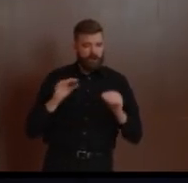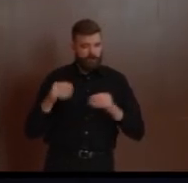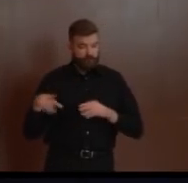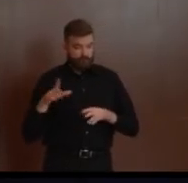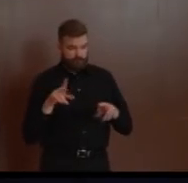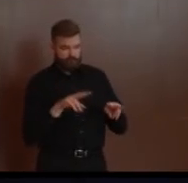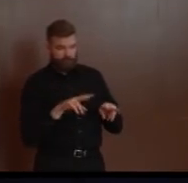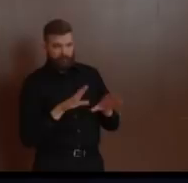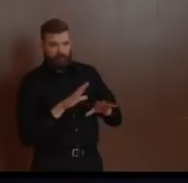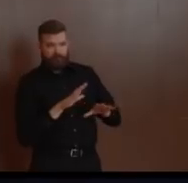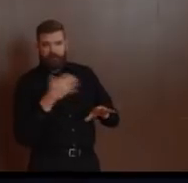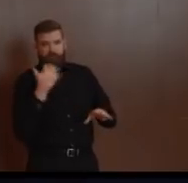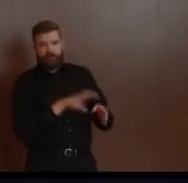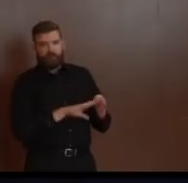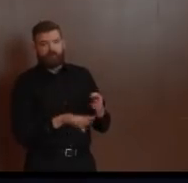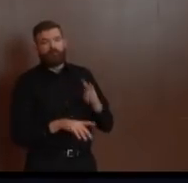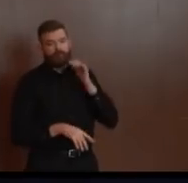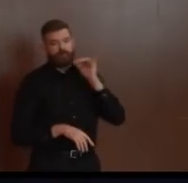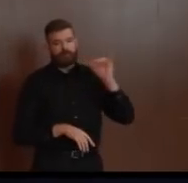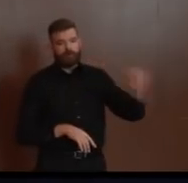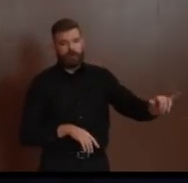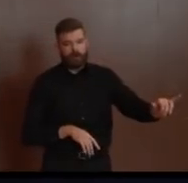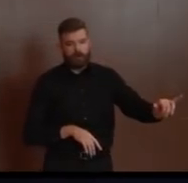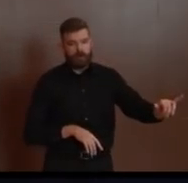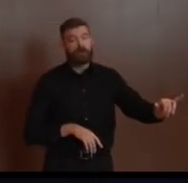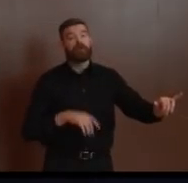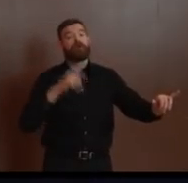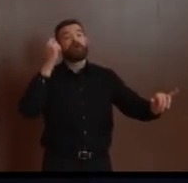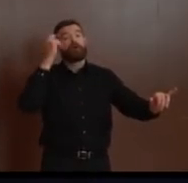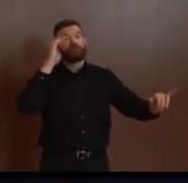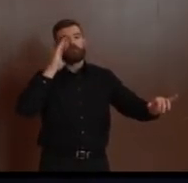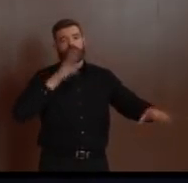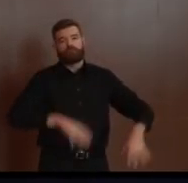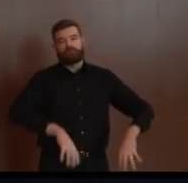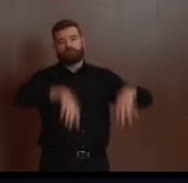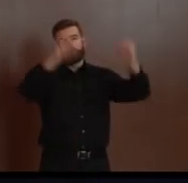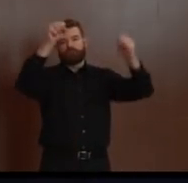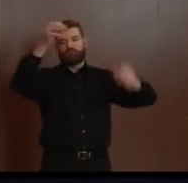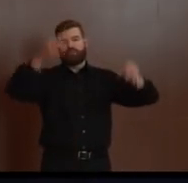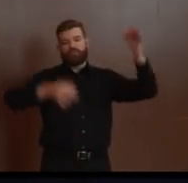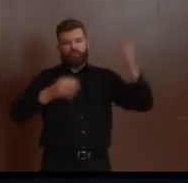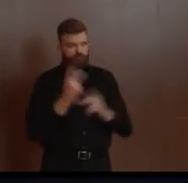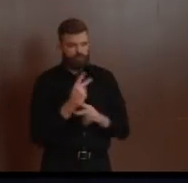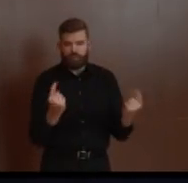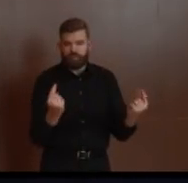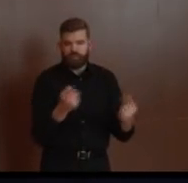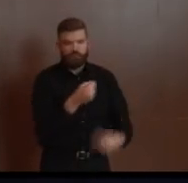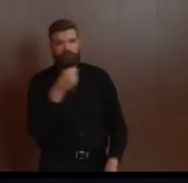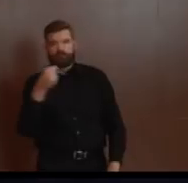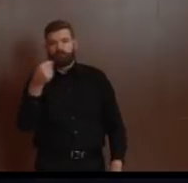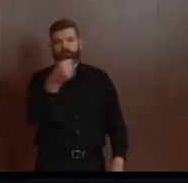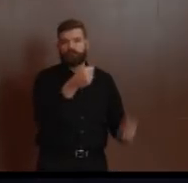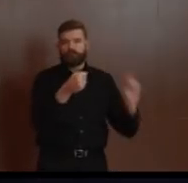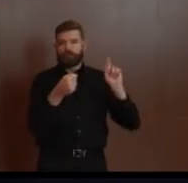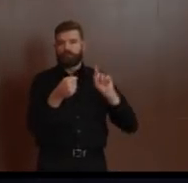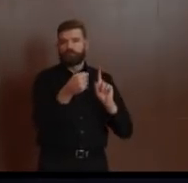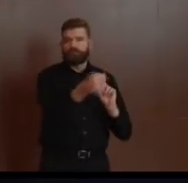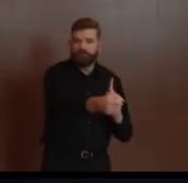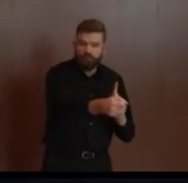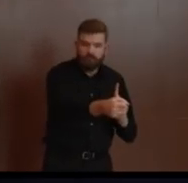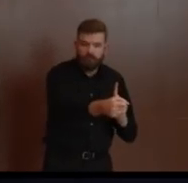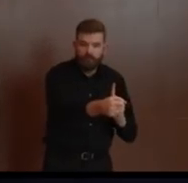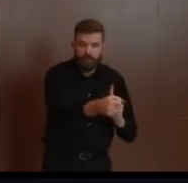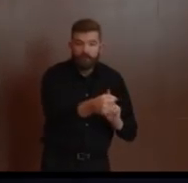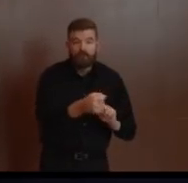public defender will have a chance to respond, and the special master will decide the outcome. But to be clear, all of these individuals will have to